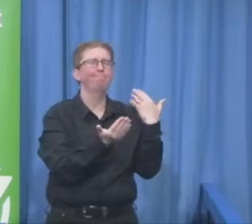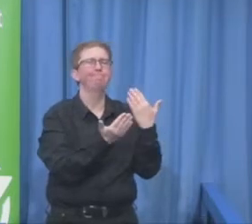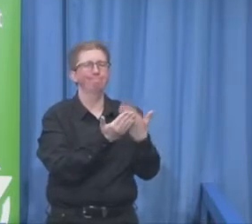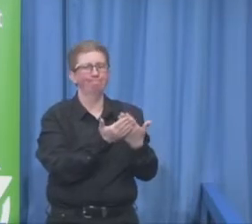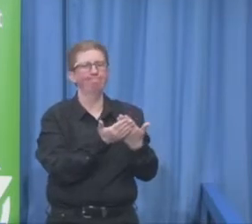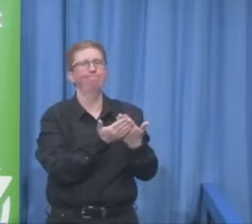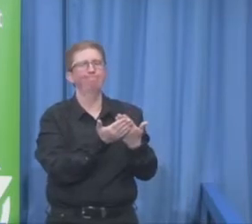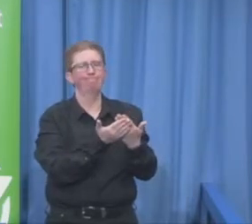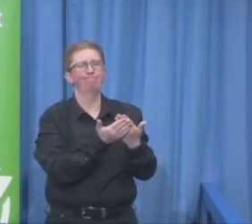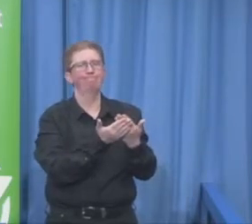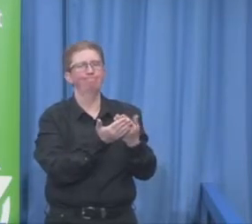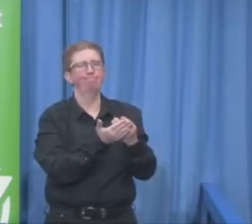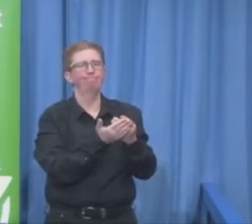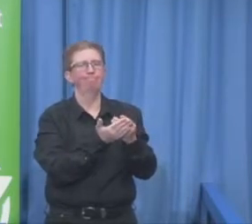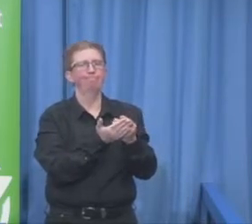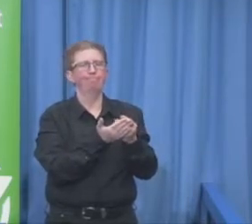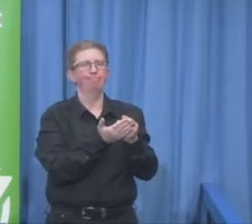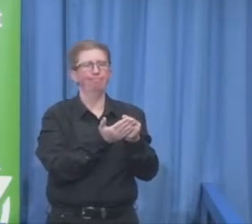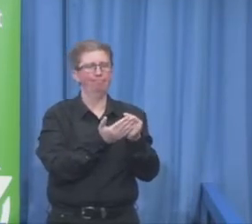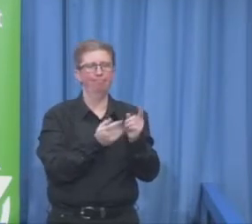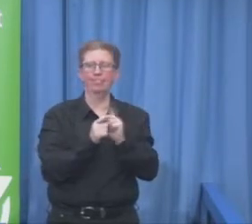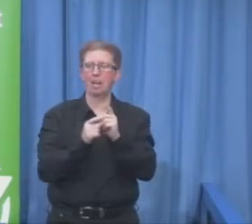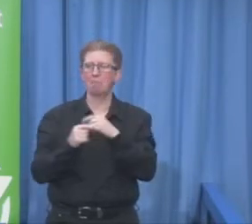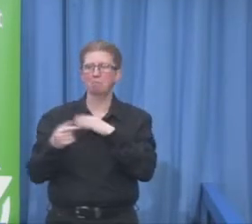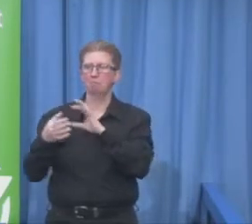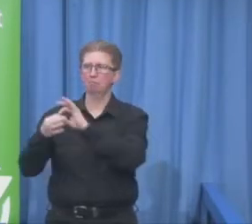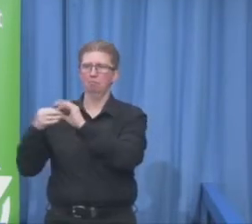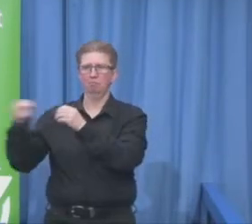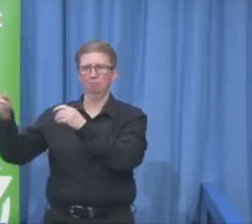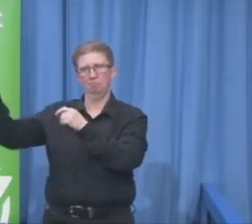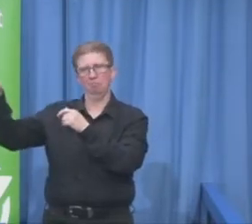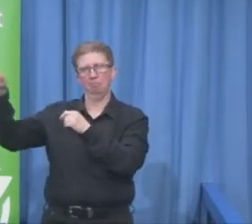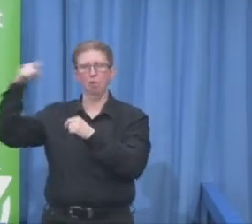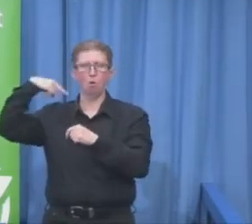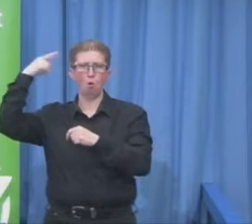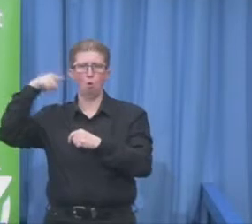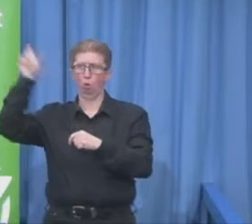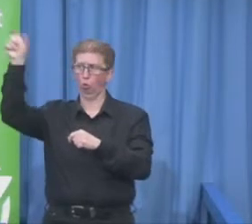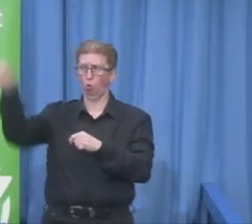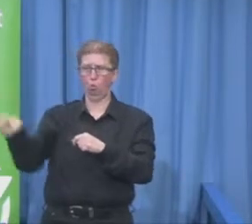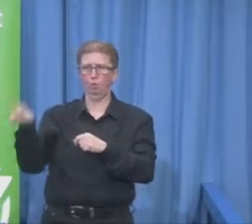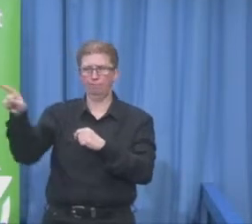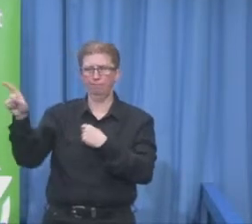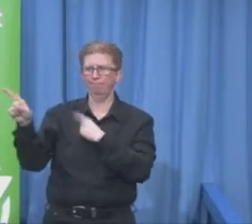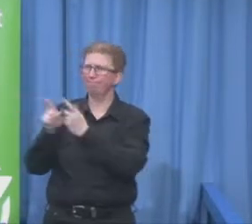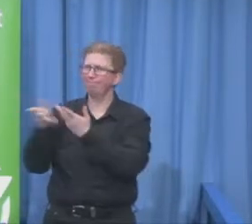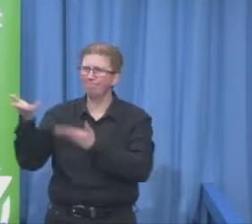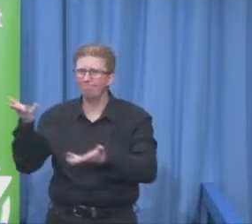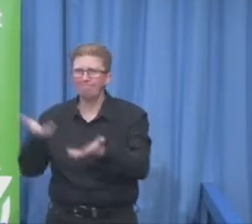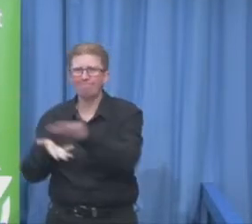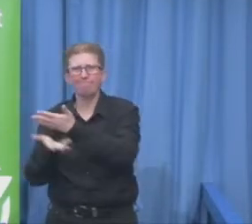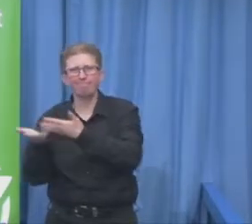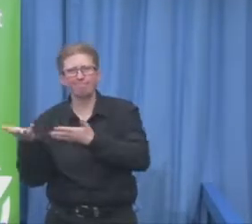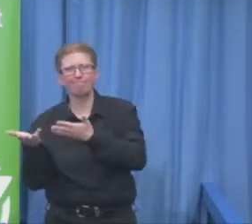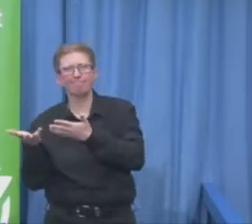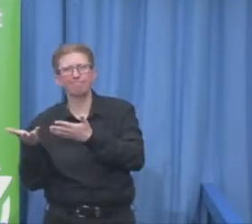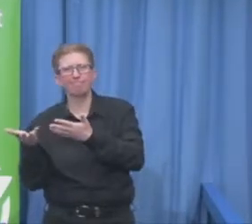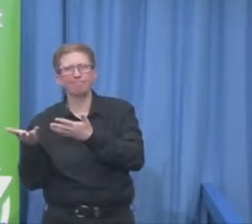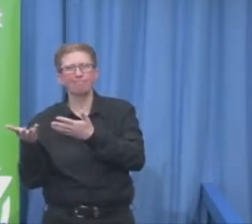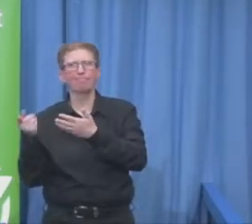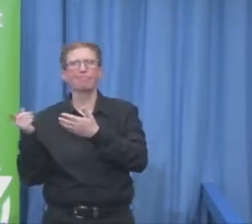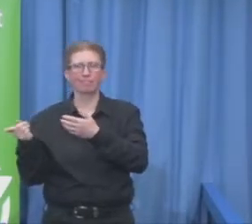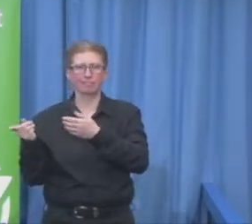And really, due to the Xero Conference, they really got this thing going and mailed to my hotel a